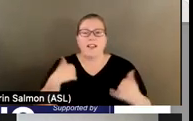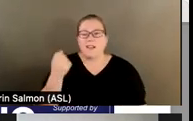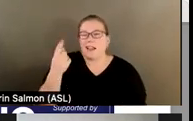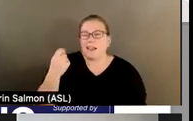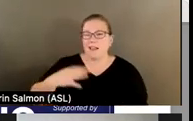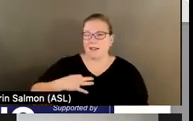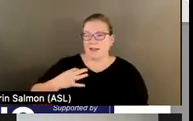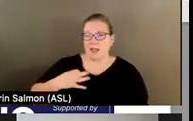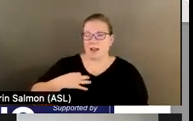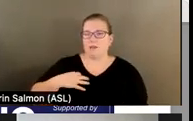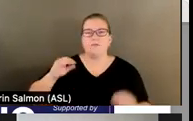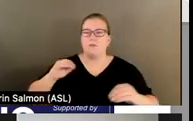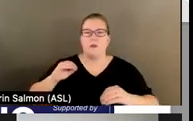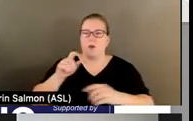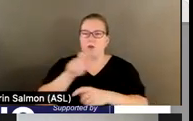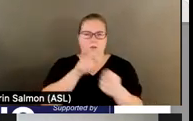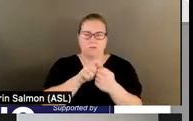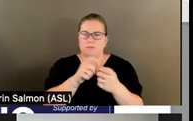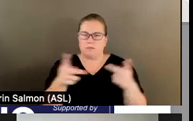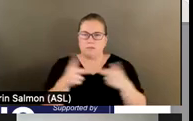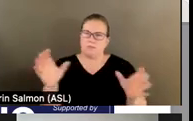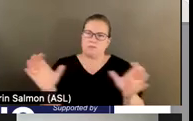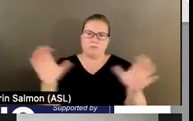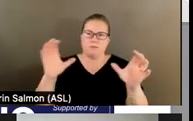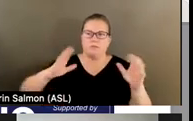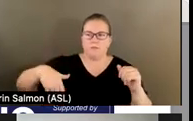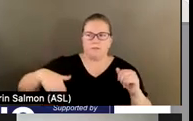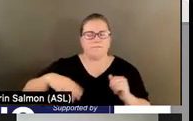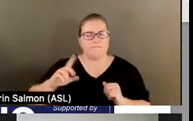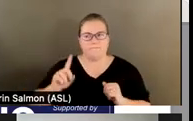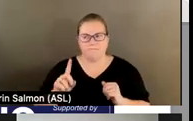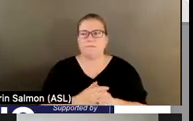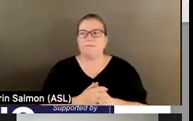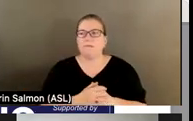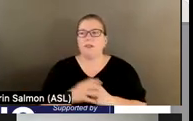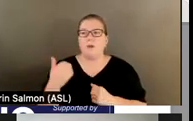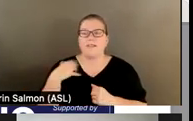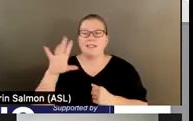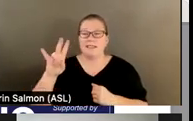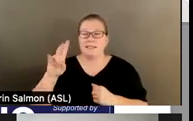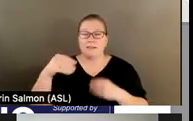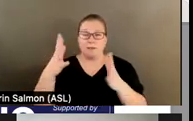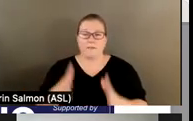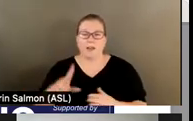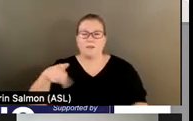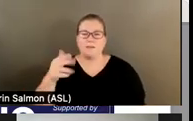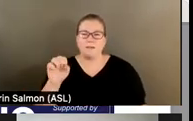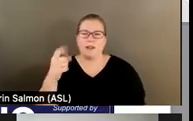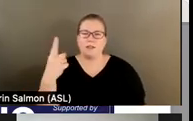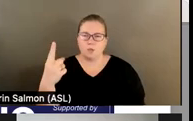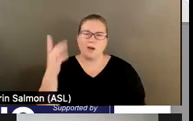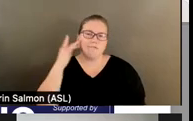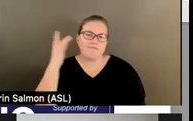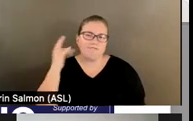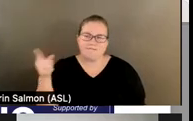locations have been certified at this time. Georgia has seven providers in phase one. You can see them there represented in gold.